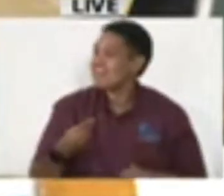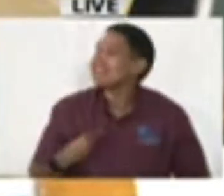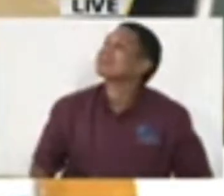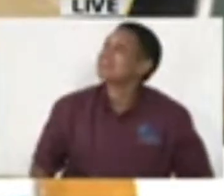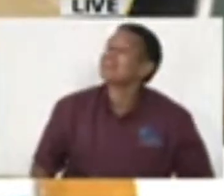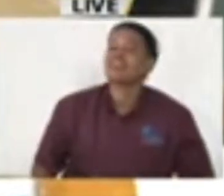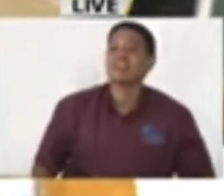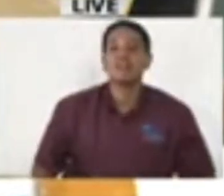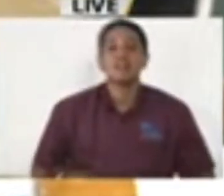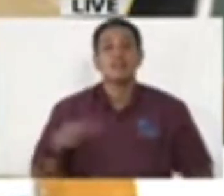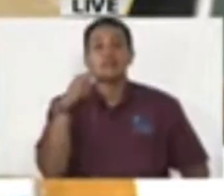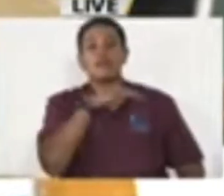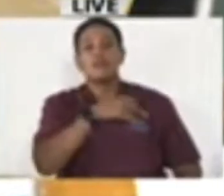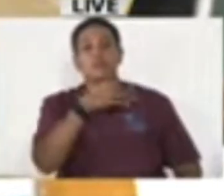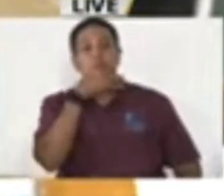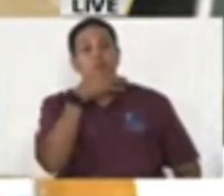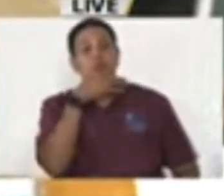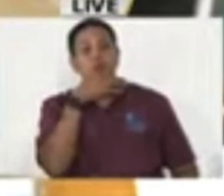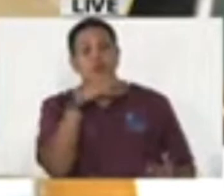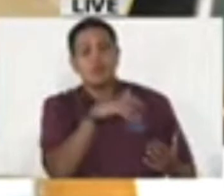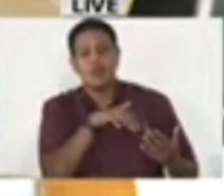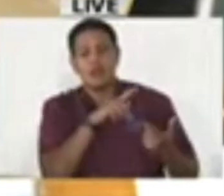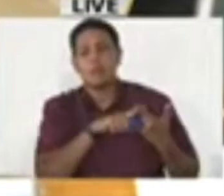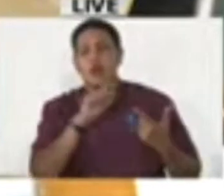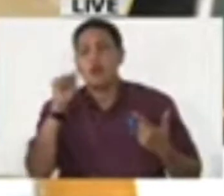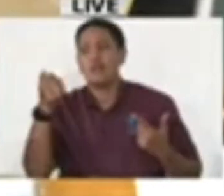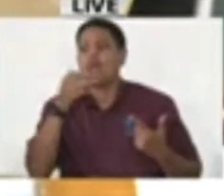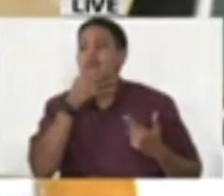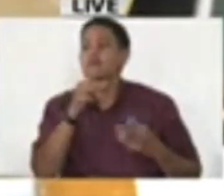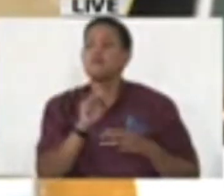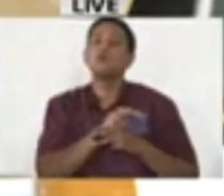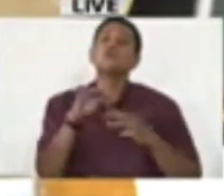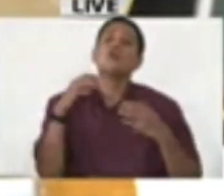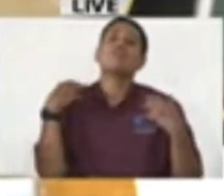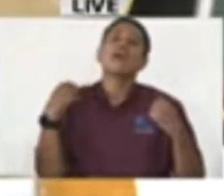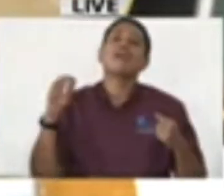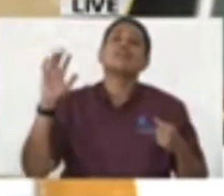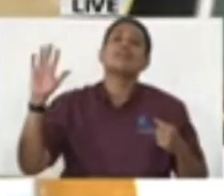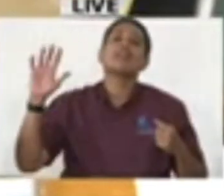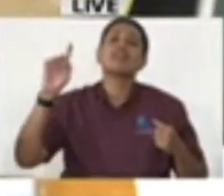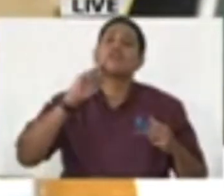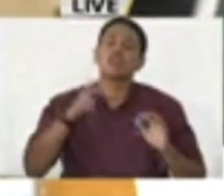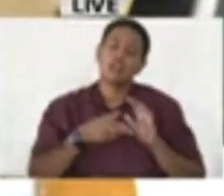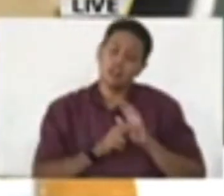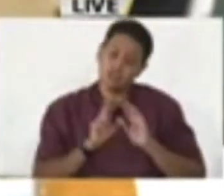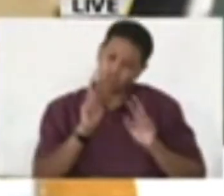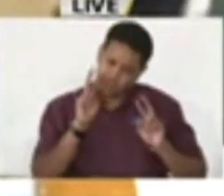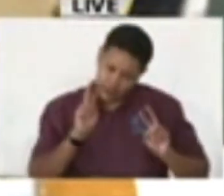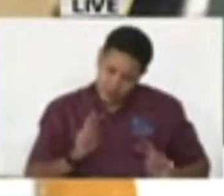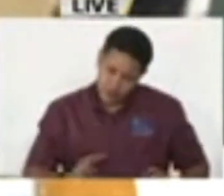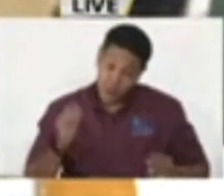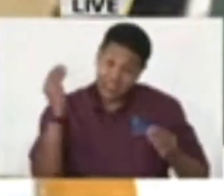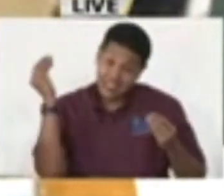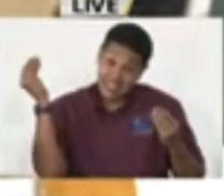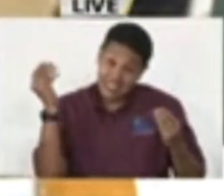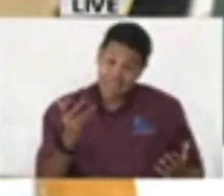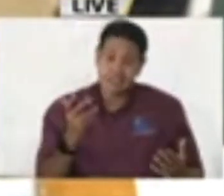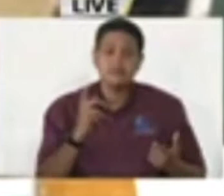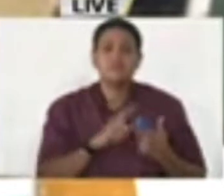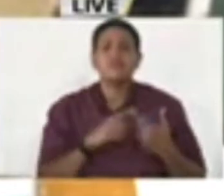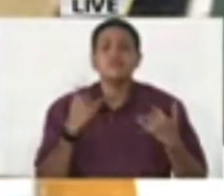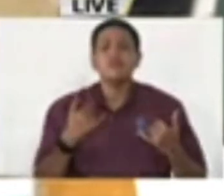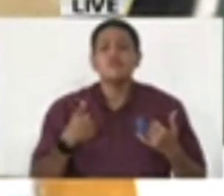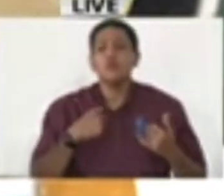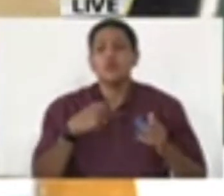The epidemiologists and other experts at the Ministry of Health, having reviewed the data, and we're now